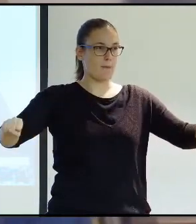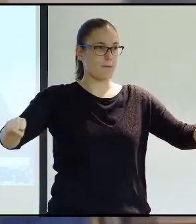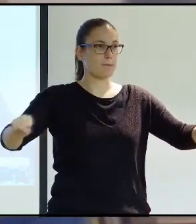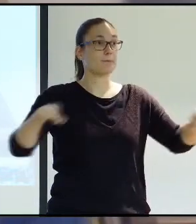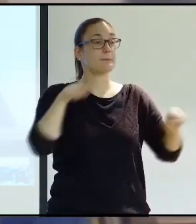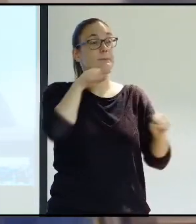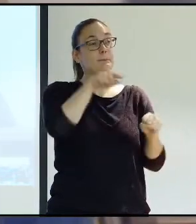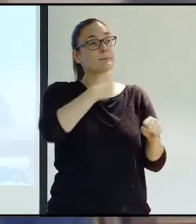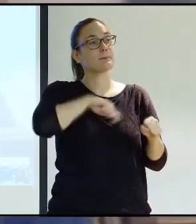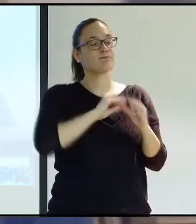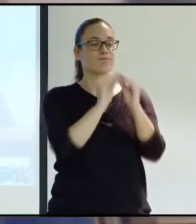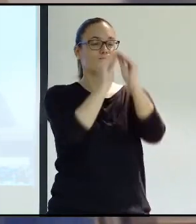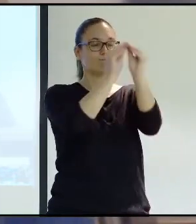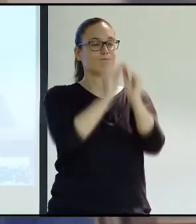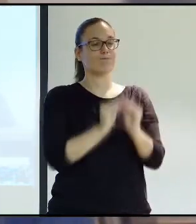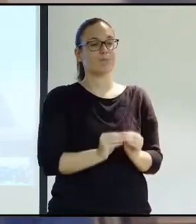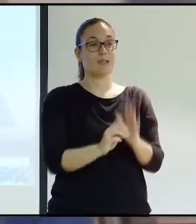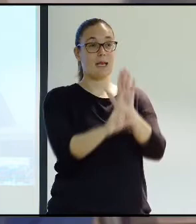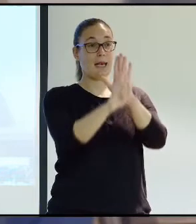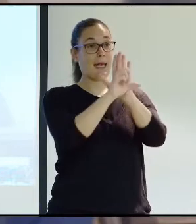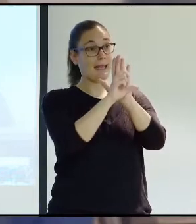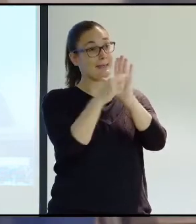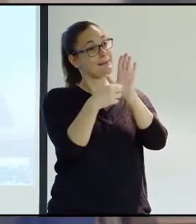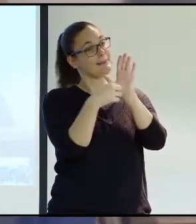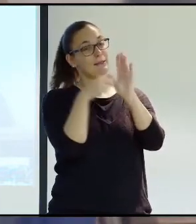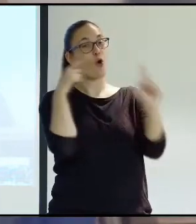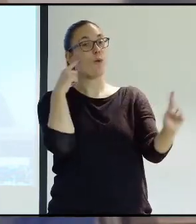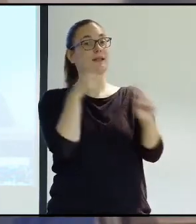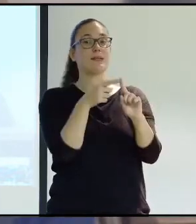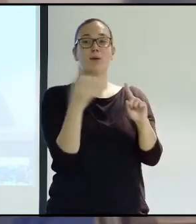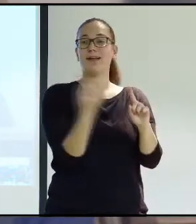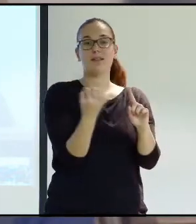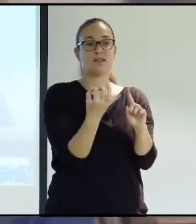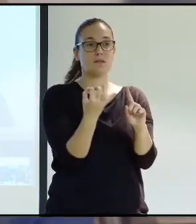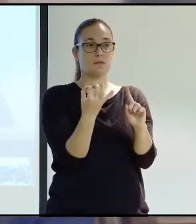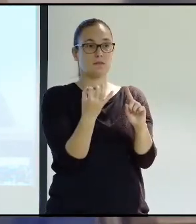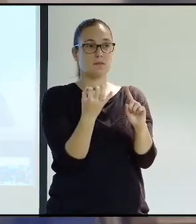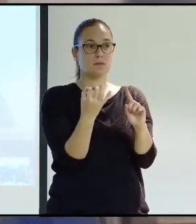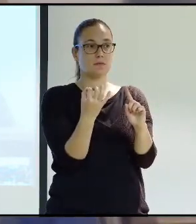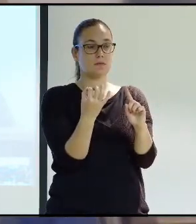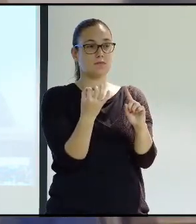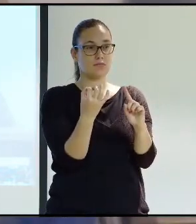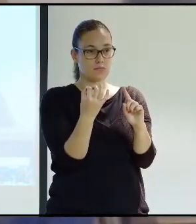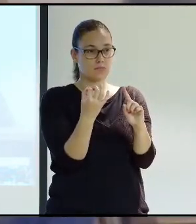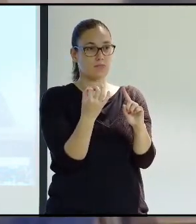And so now we've started drafting a law and the objective of this law is to develop